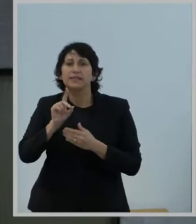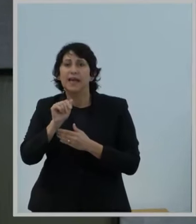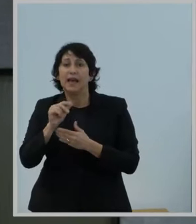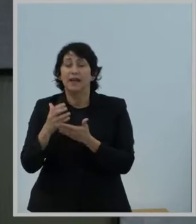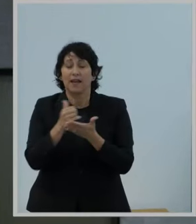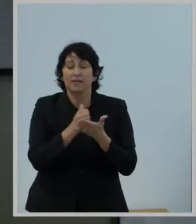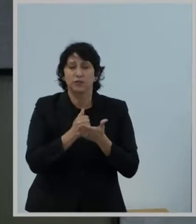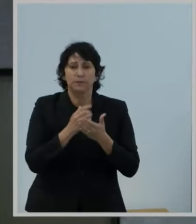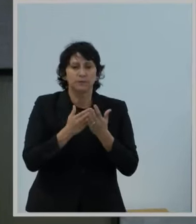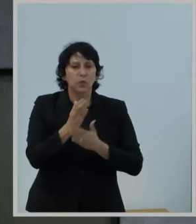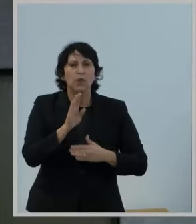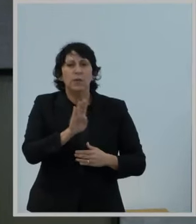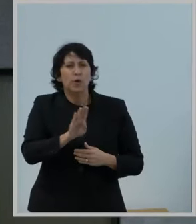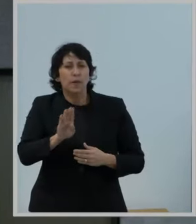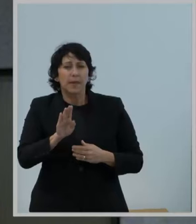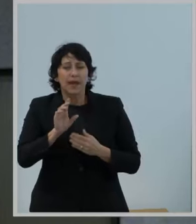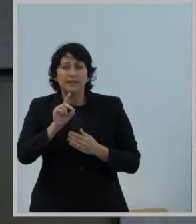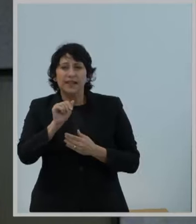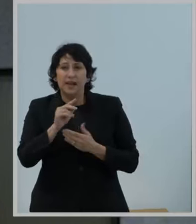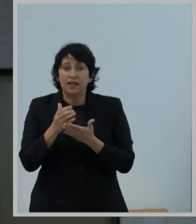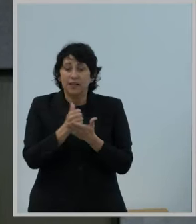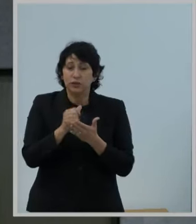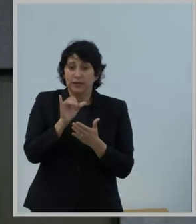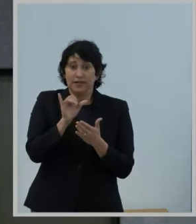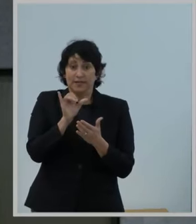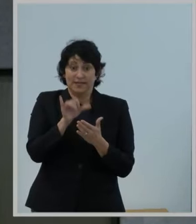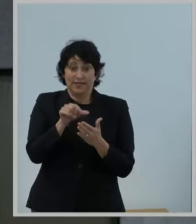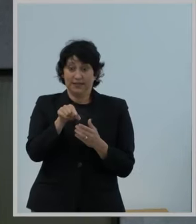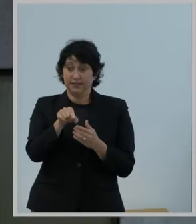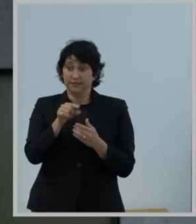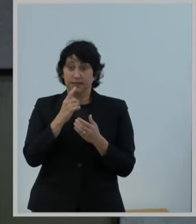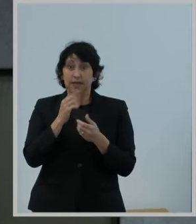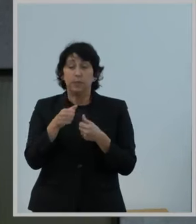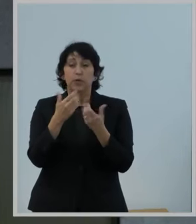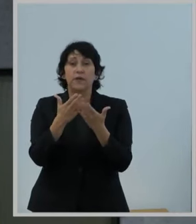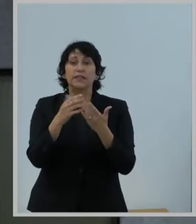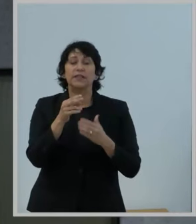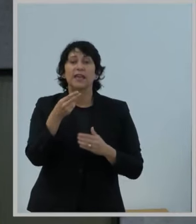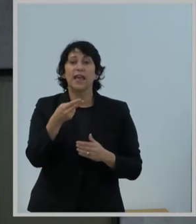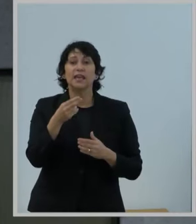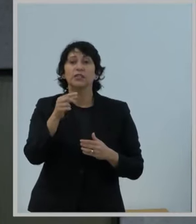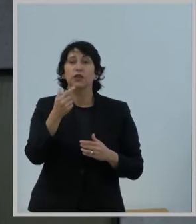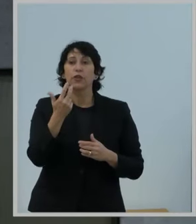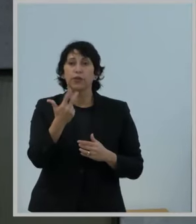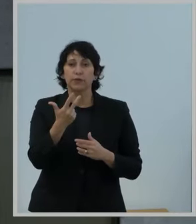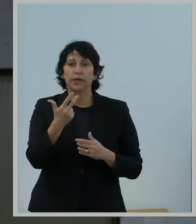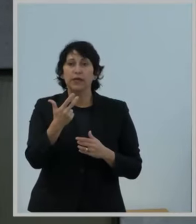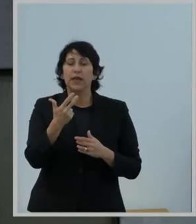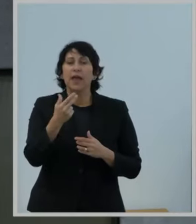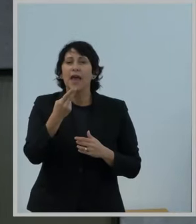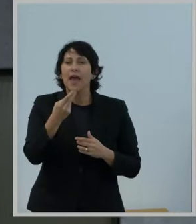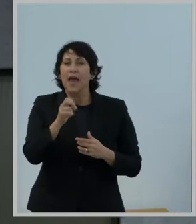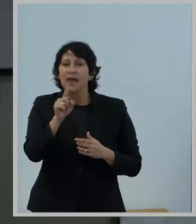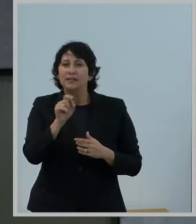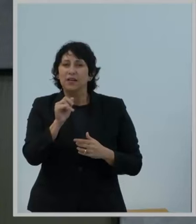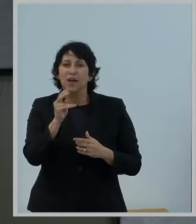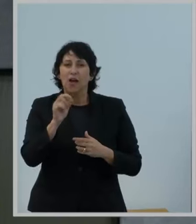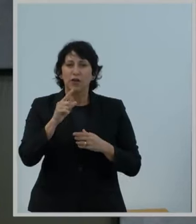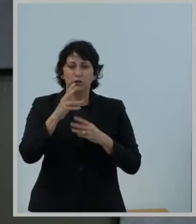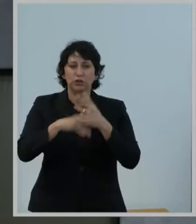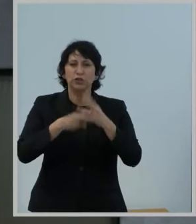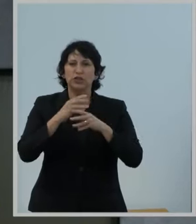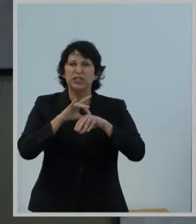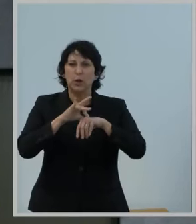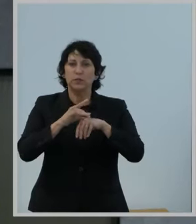Consistent with the broadband data collection, this item proposes use of the H3 hexagonal geospatial indexing